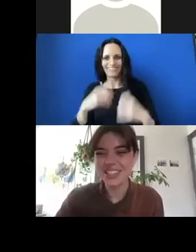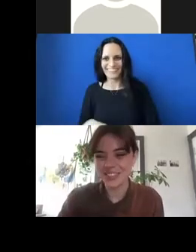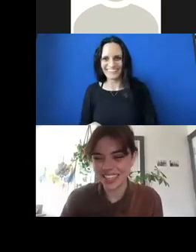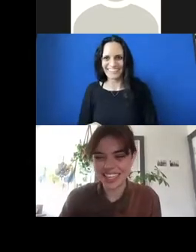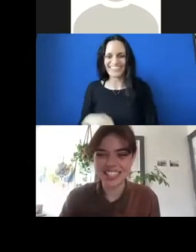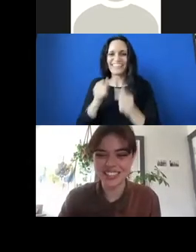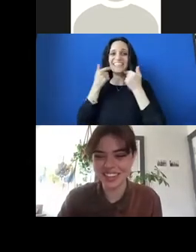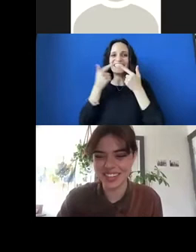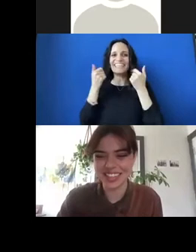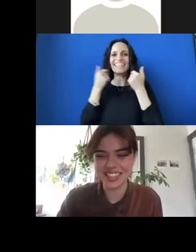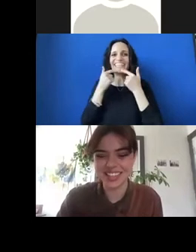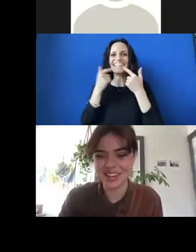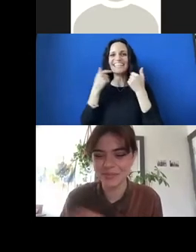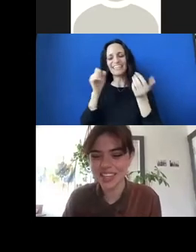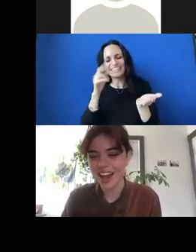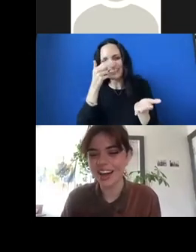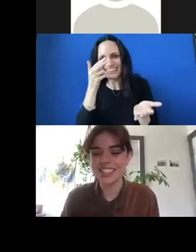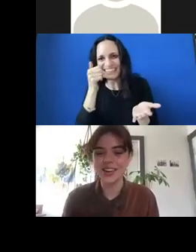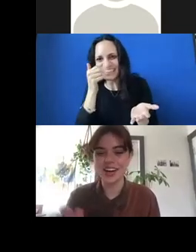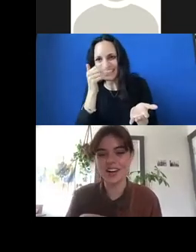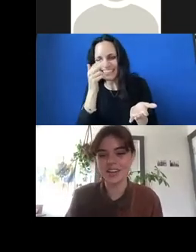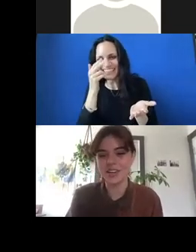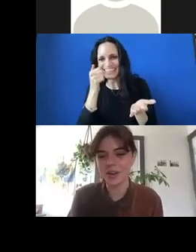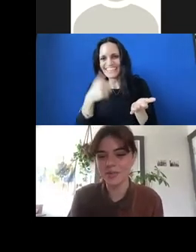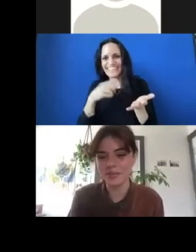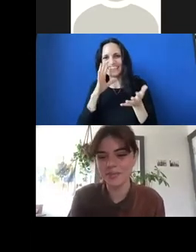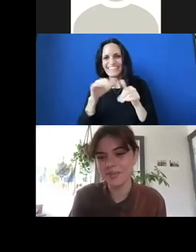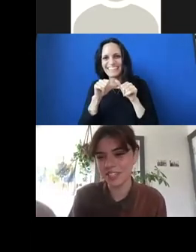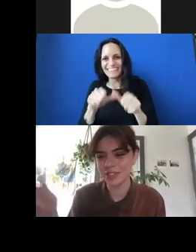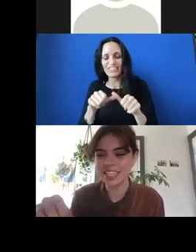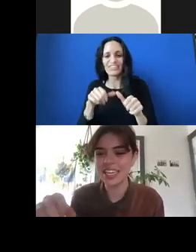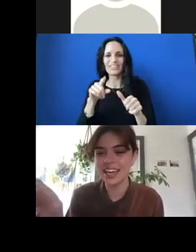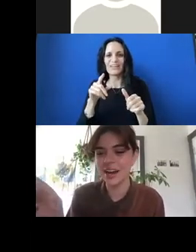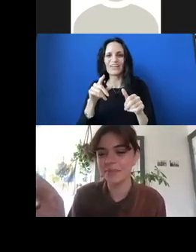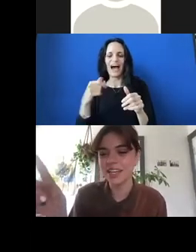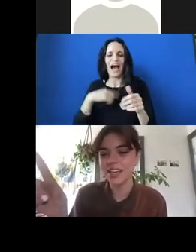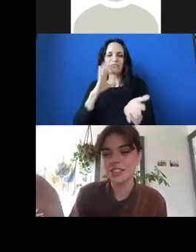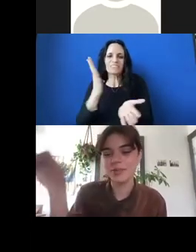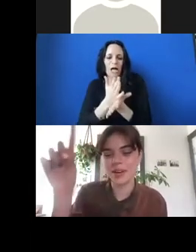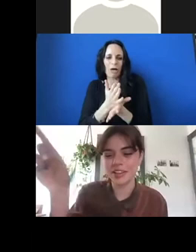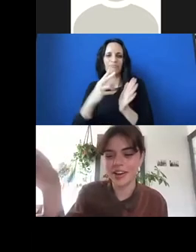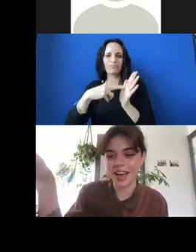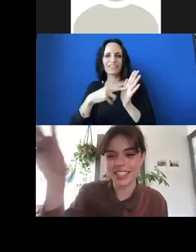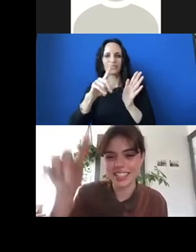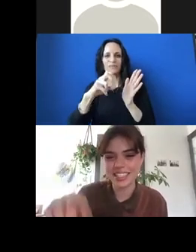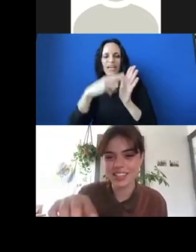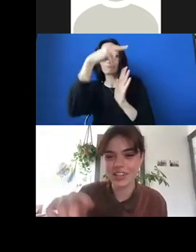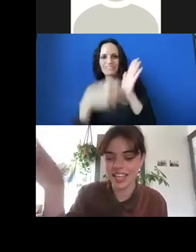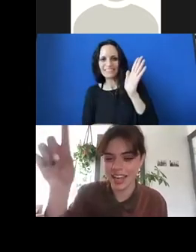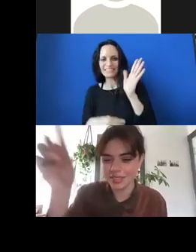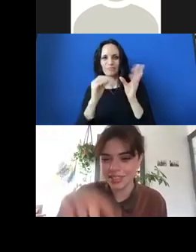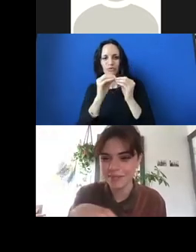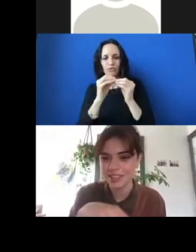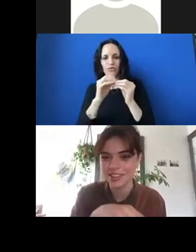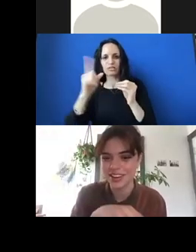It's funny, it's very funny. I'll continue, I'll cut it off there, you're welcome to finish reading it. Just beware the long S's look